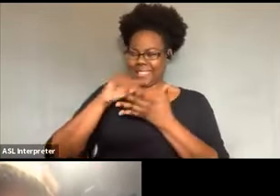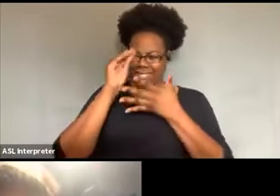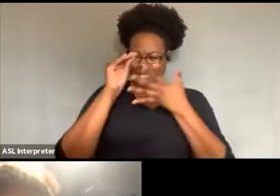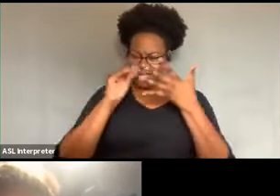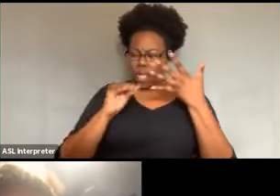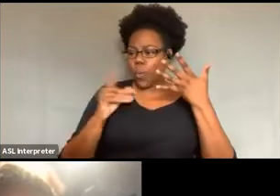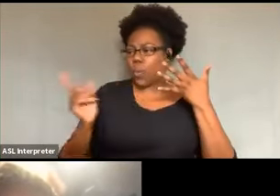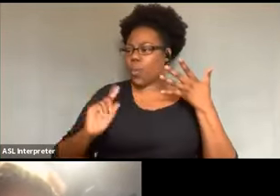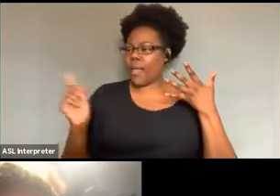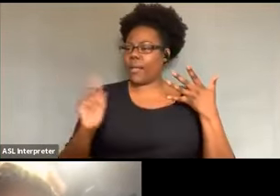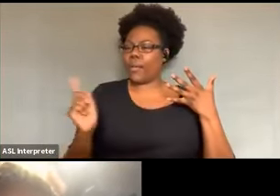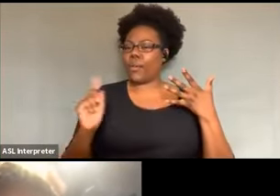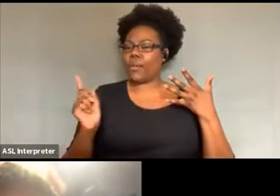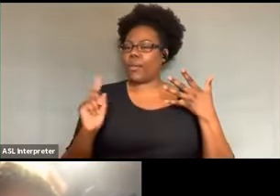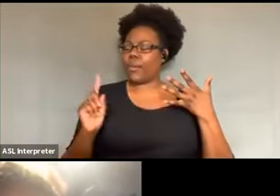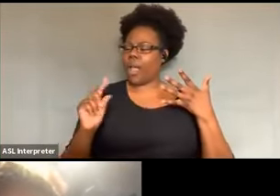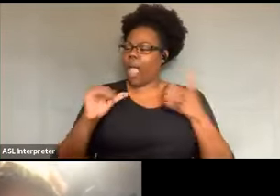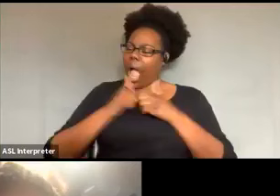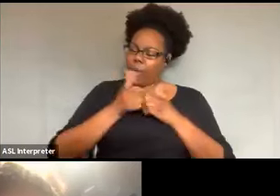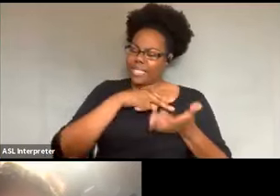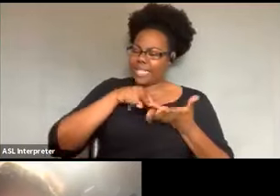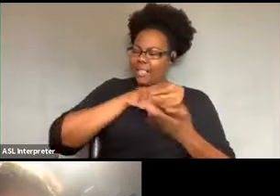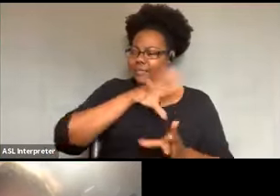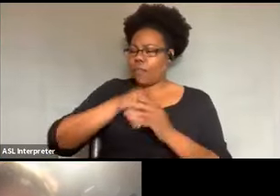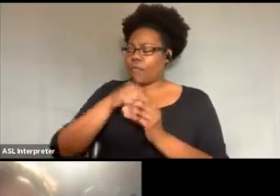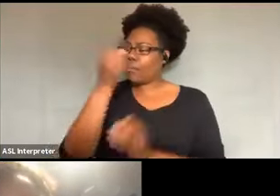part of the protest? What does that look like?